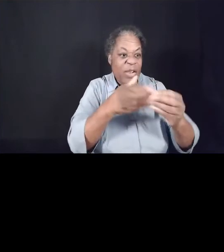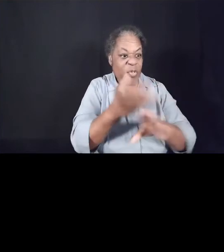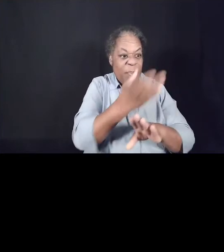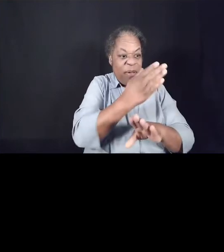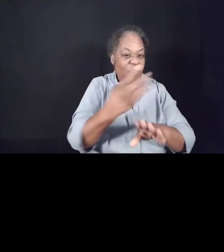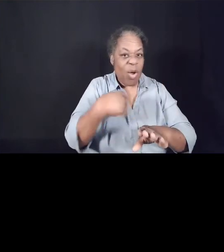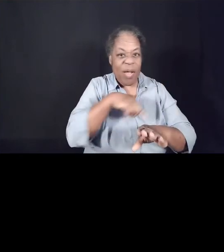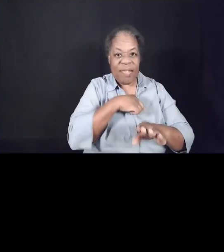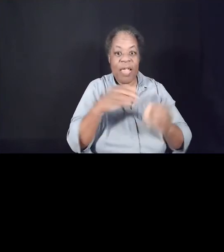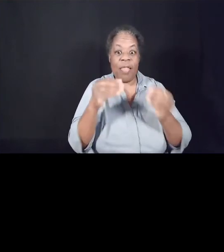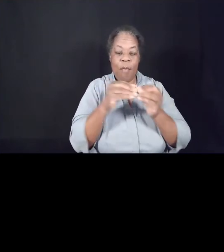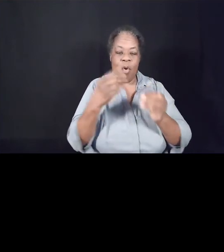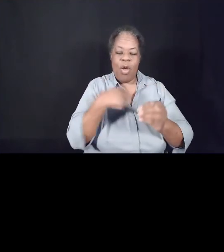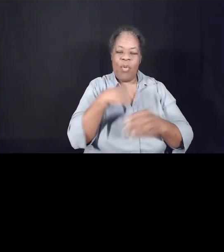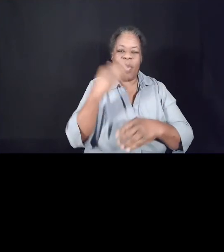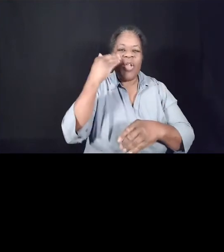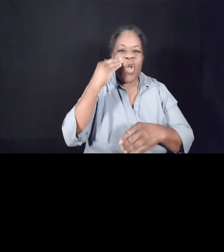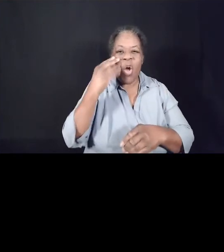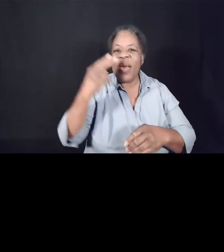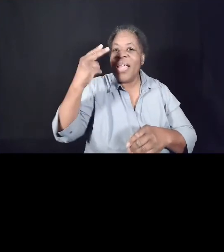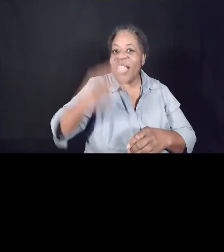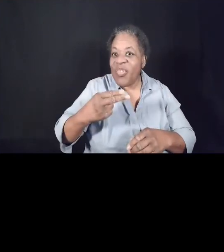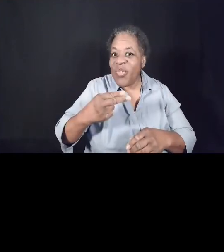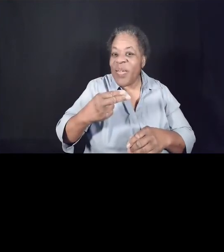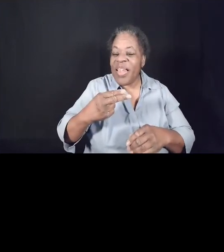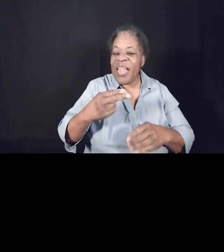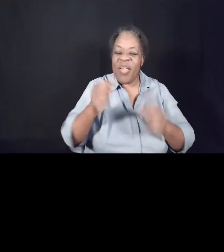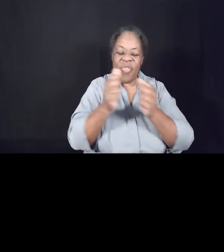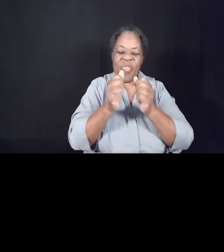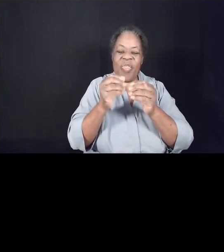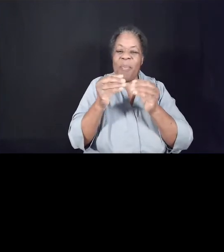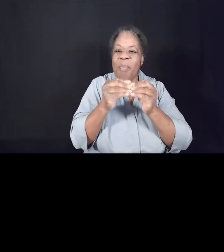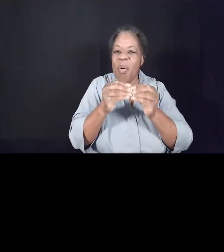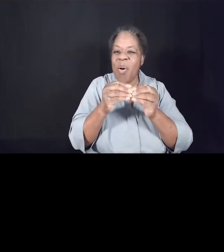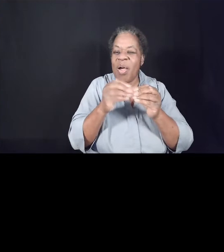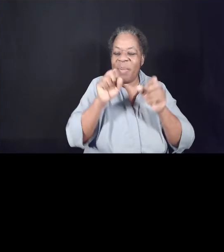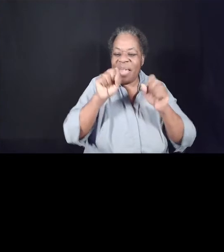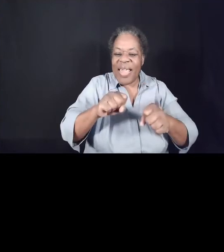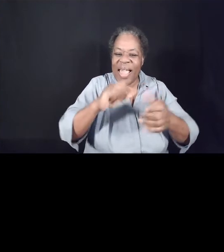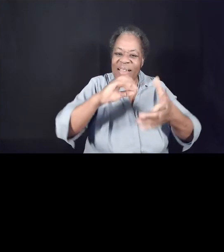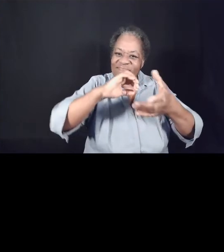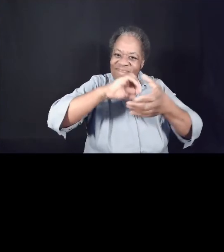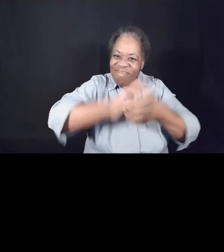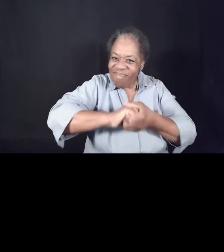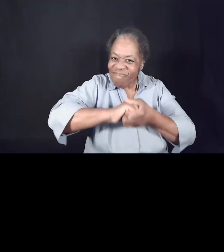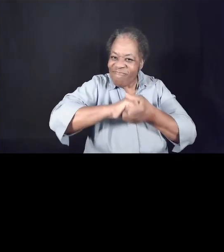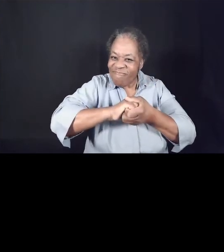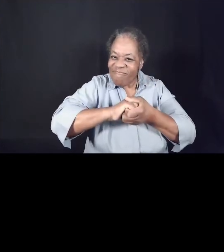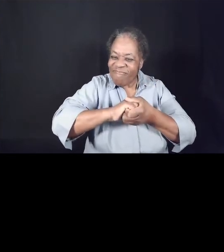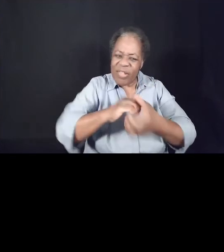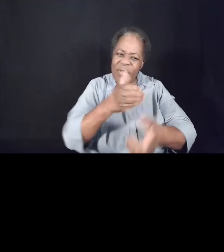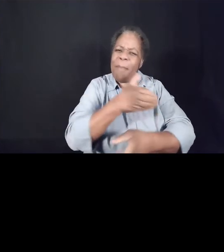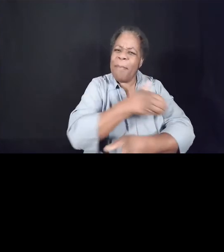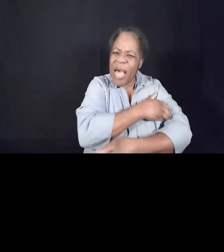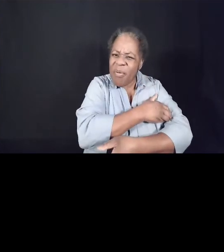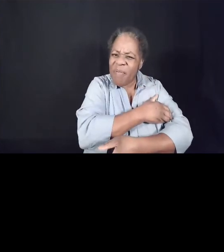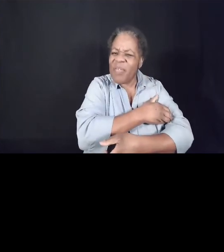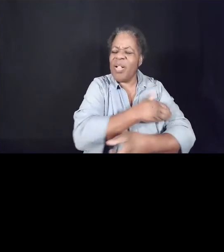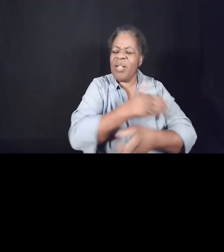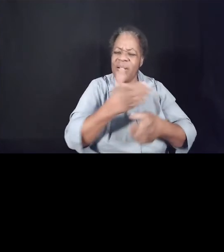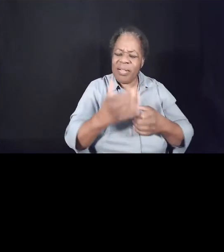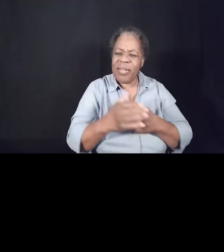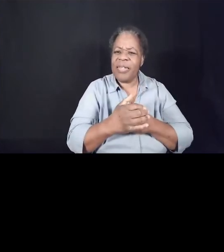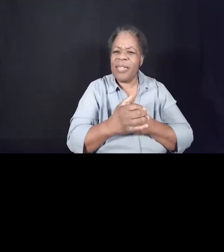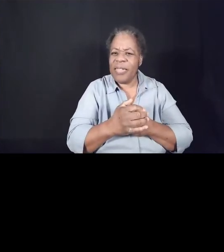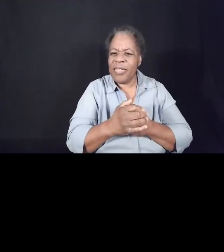and the more that we can link arms I think is really really powerful especially during these times. there have been